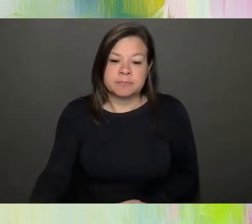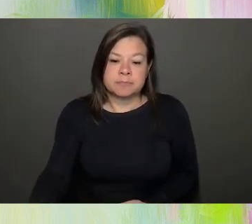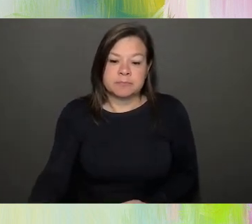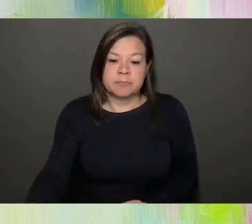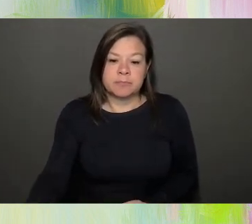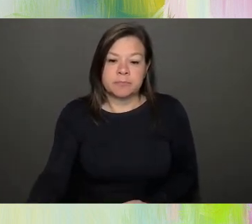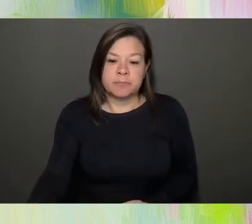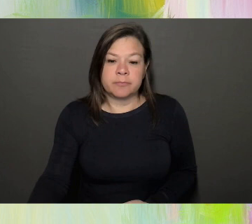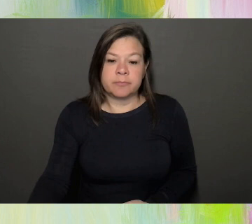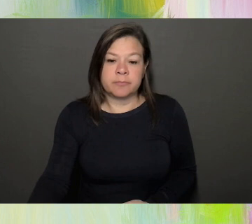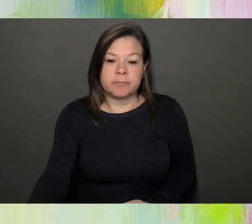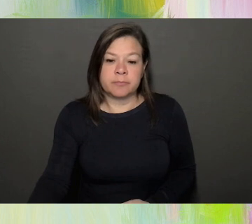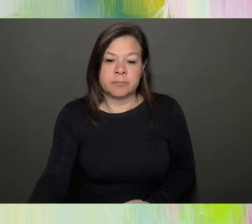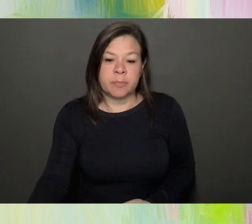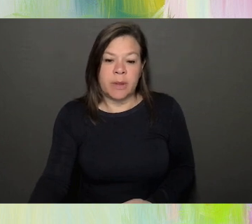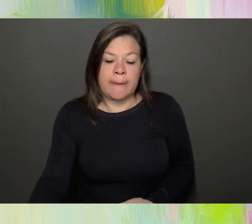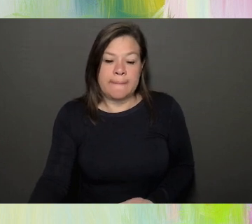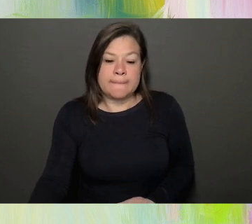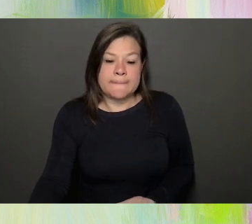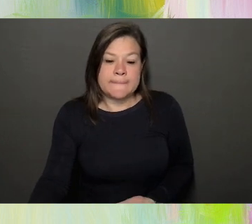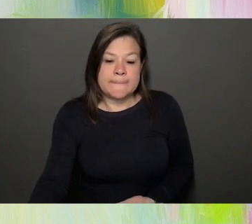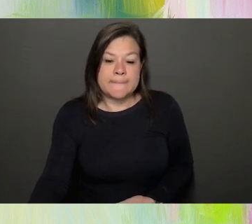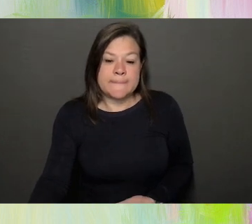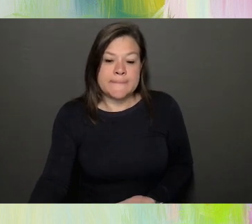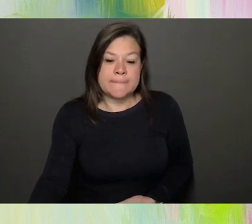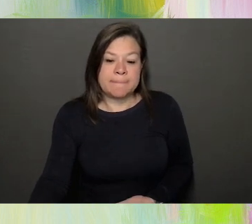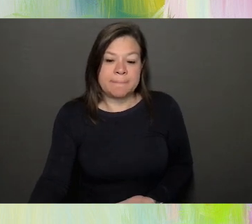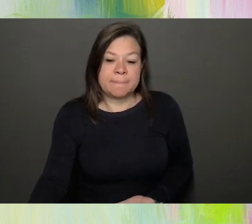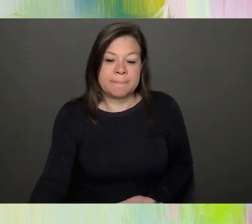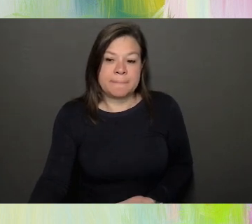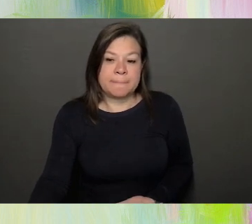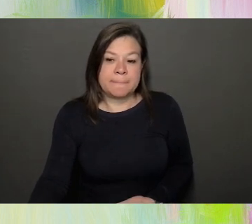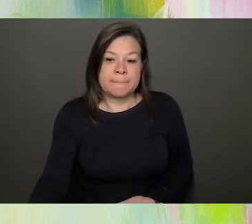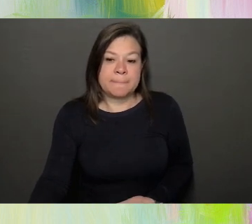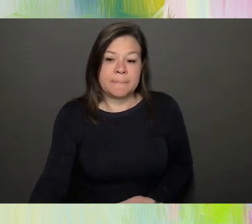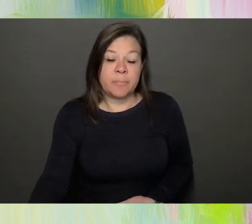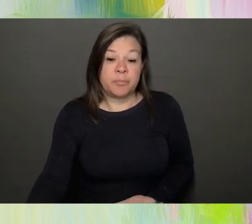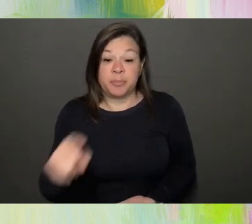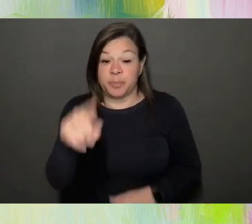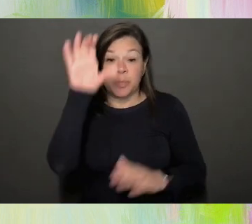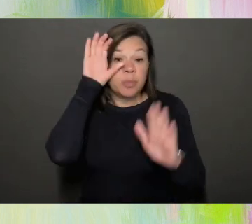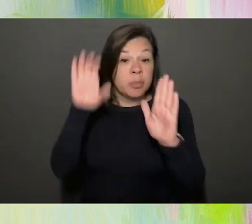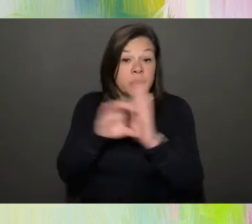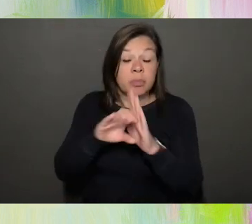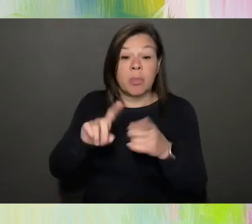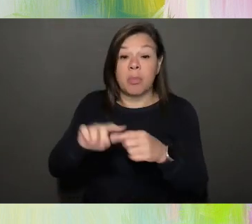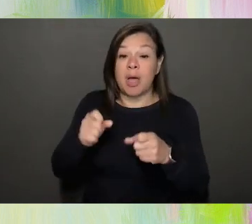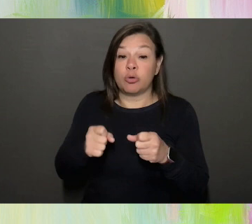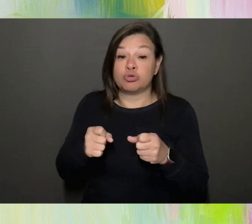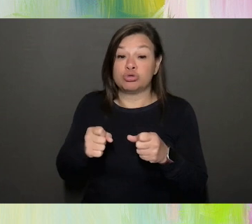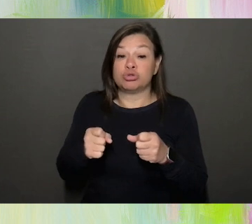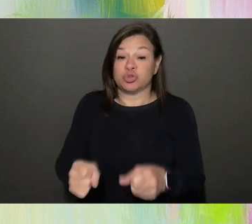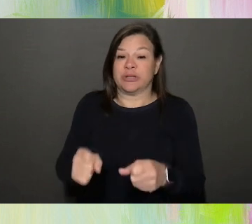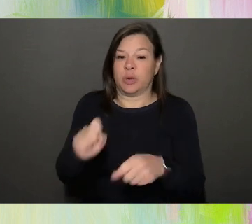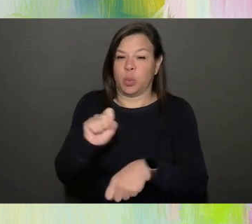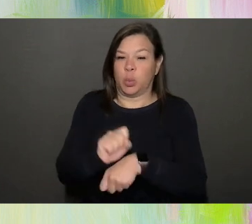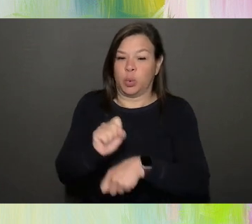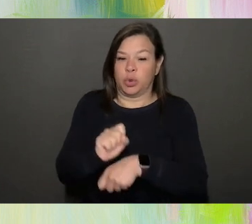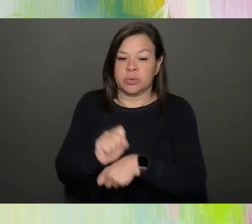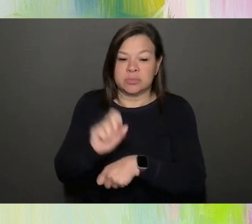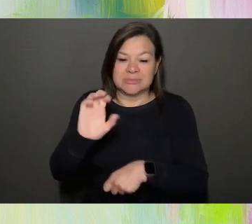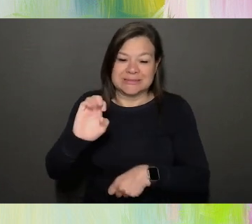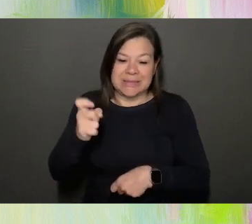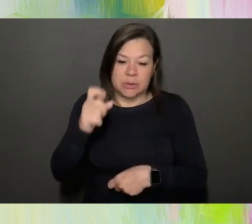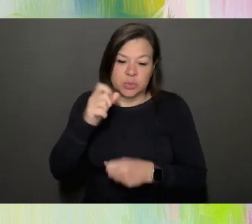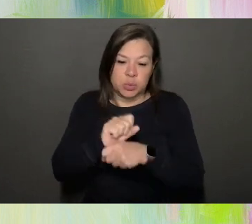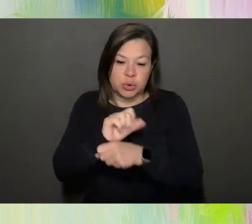Uh, then we're, I'm going to show you a photo about the street work that they were talking about. And this is actually one